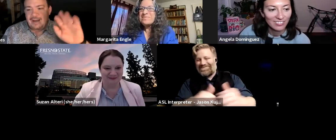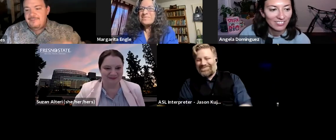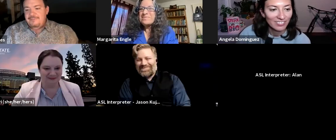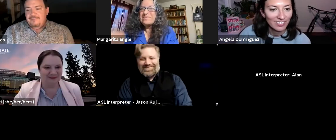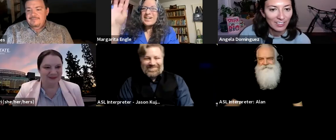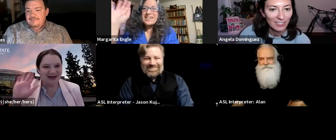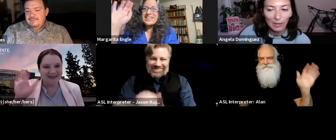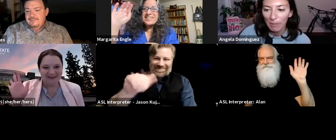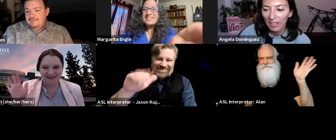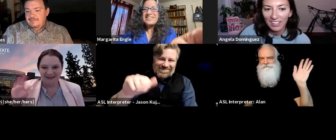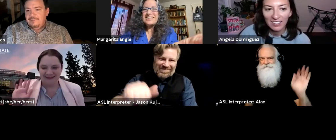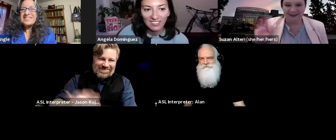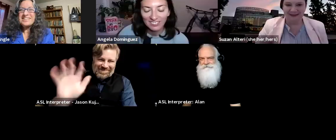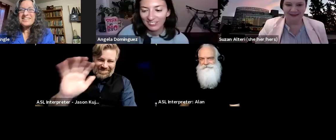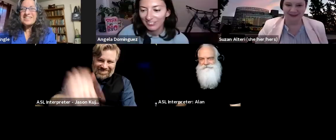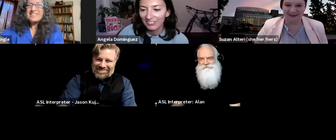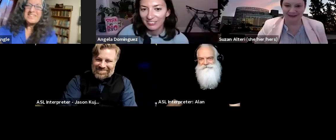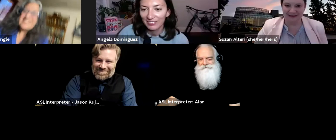Bye. Bye. Bye.